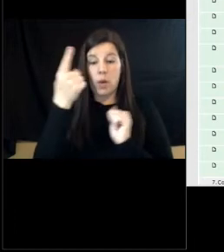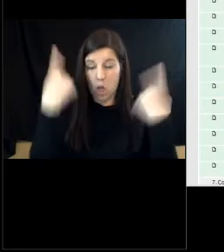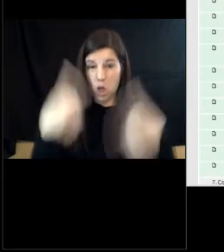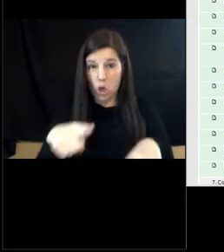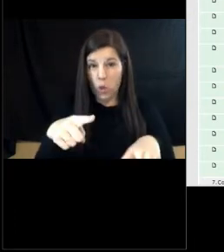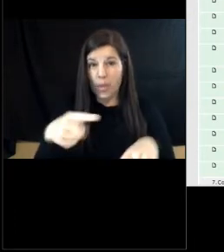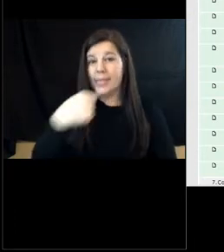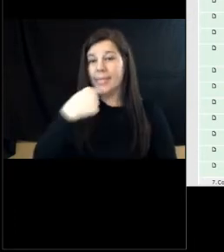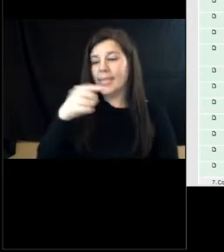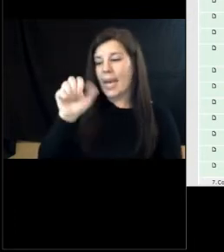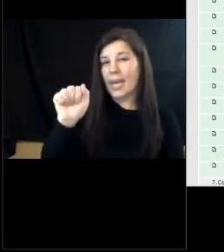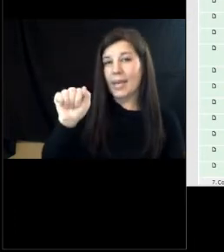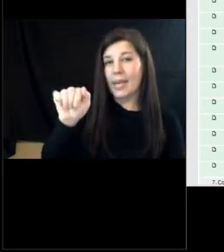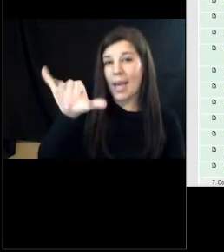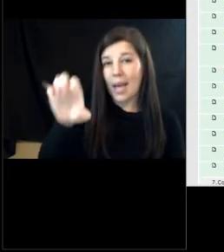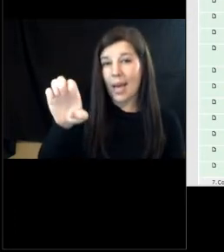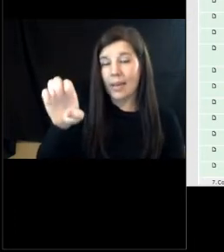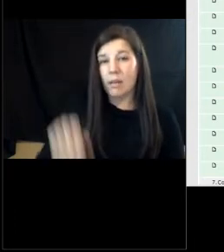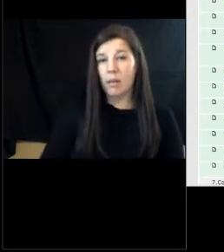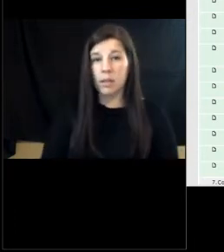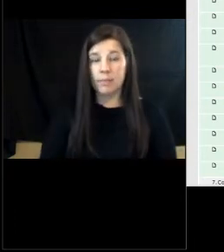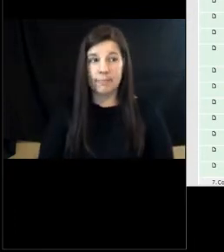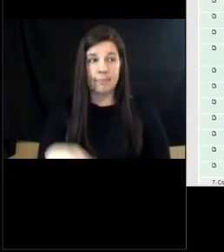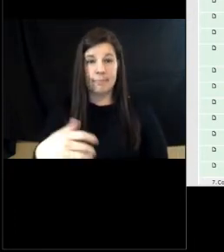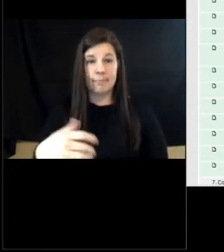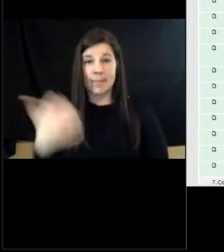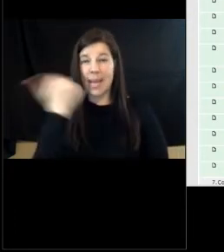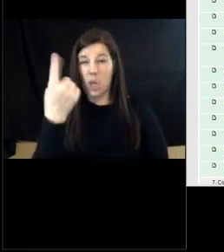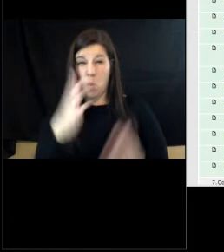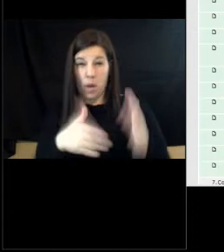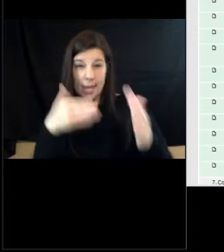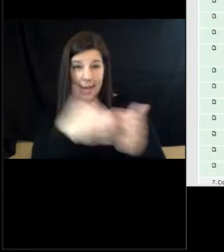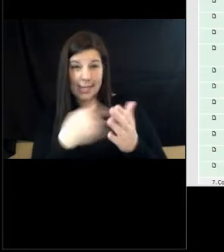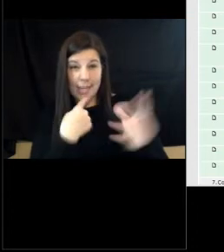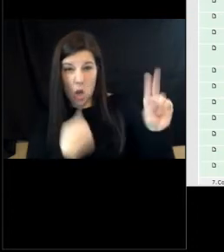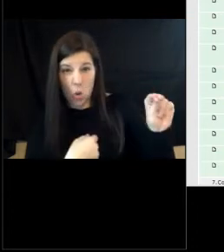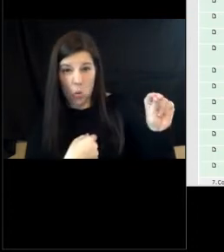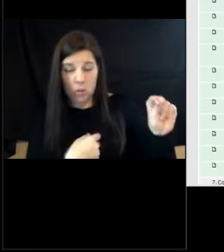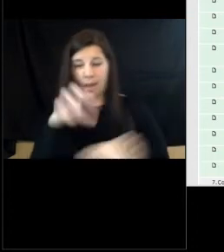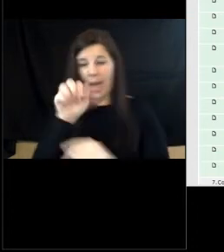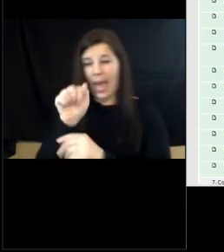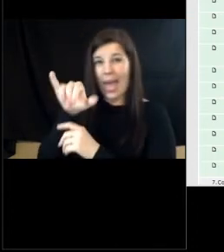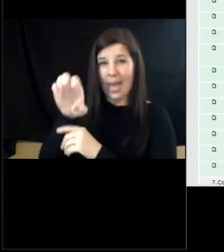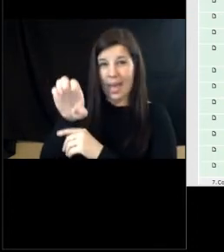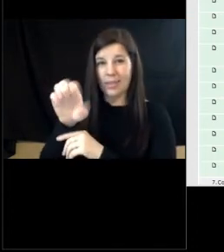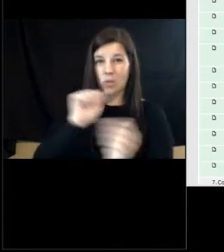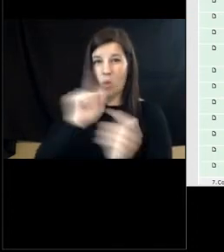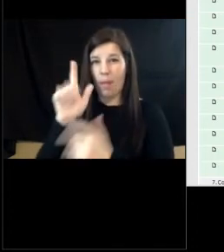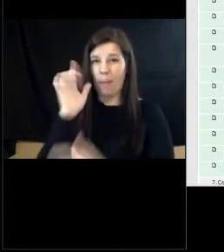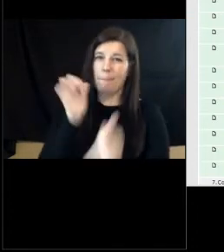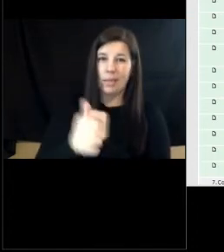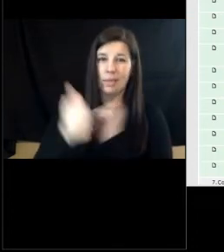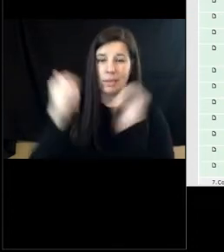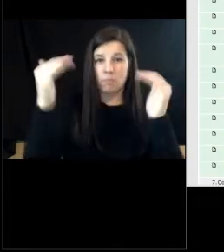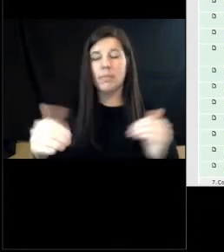to the building board of adjustments and appeals say aye aye aye all those opposed the eyes have it the motion passes unanimously moving on to